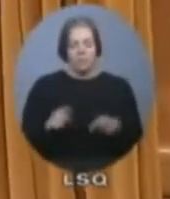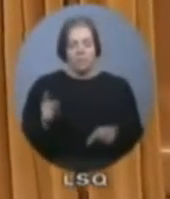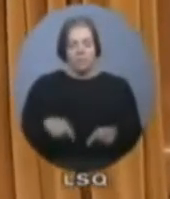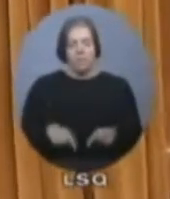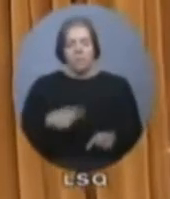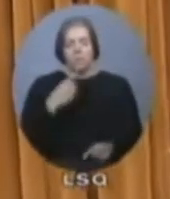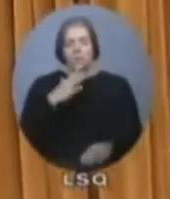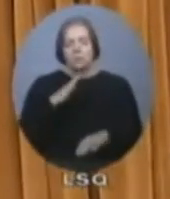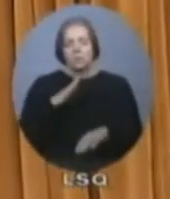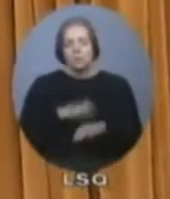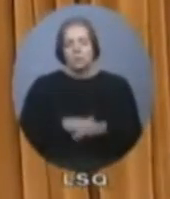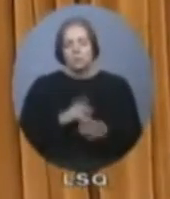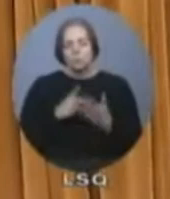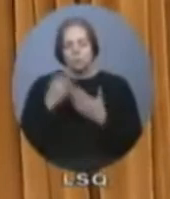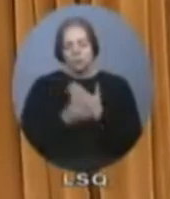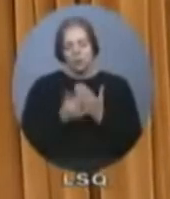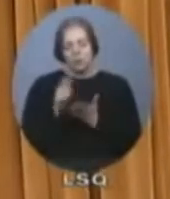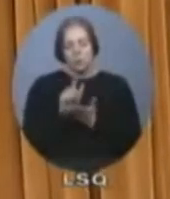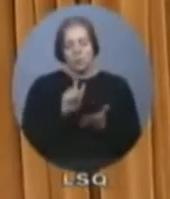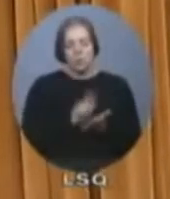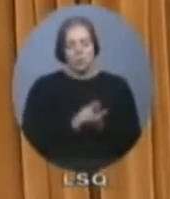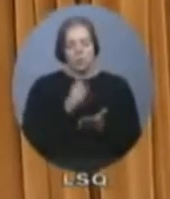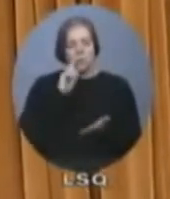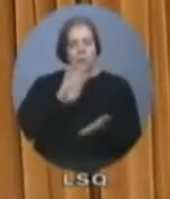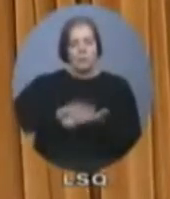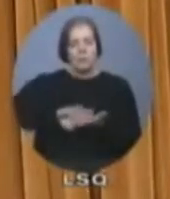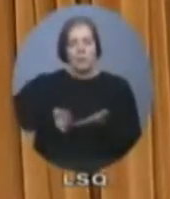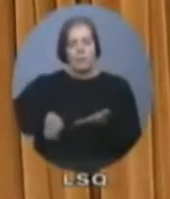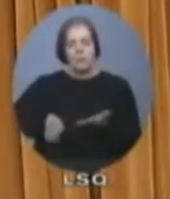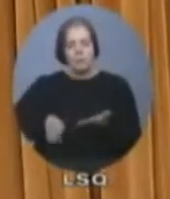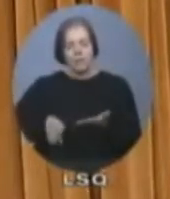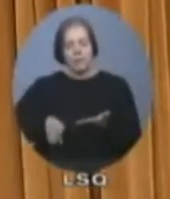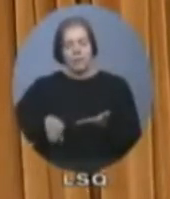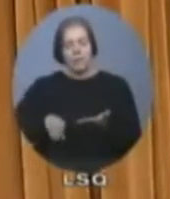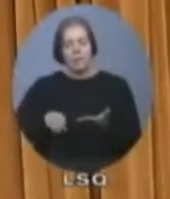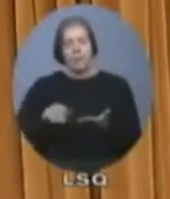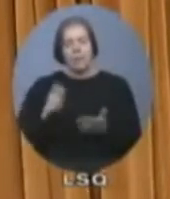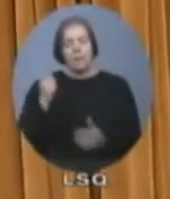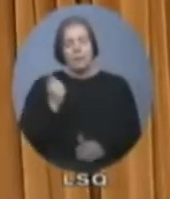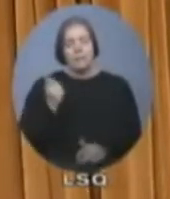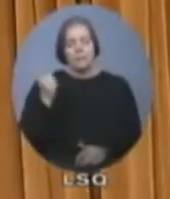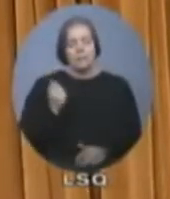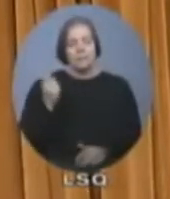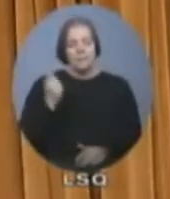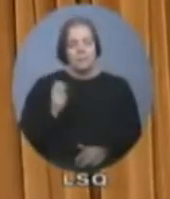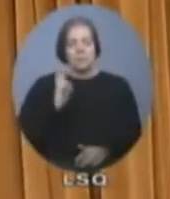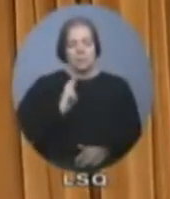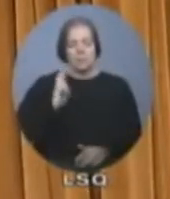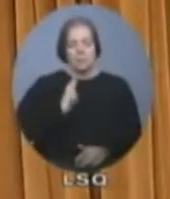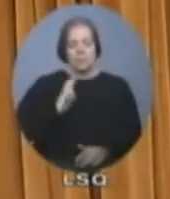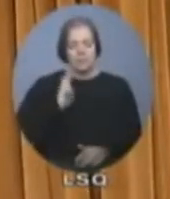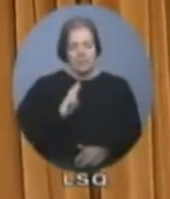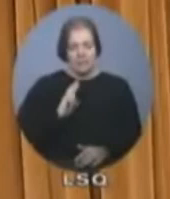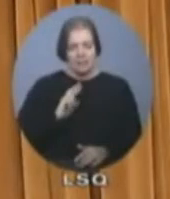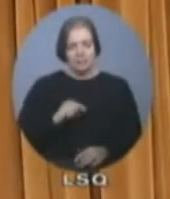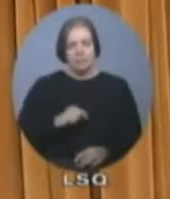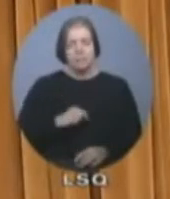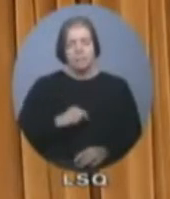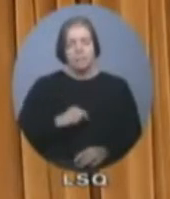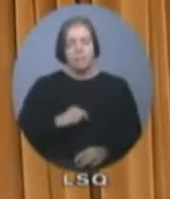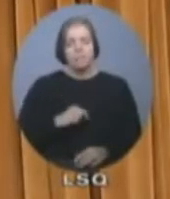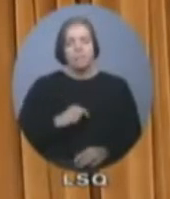Both Sharon Rosenfeld from Victims of Violence, whose own son was murdered by Clifford Olson, and Kevin Gaudet from the Canadian